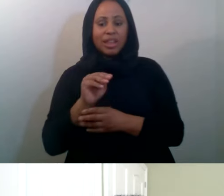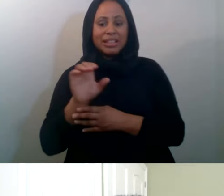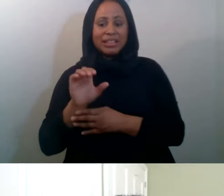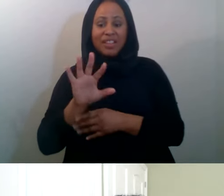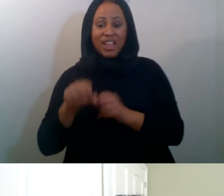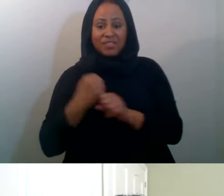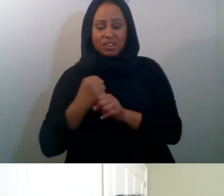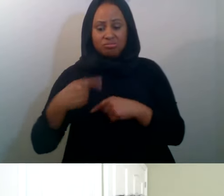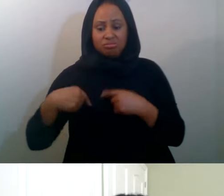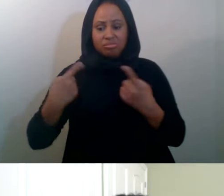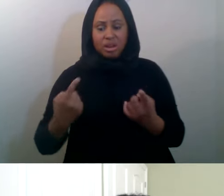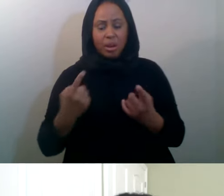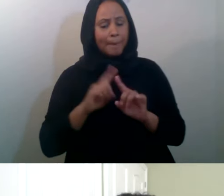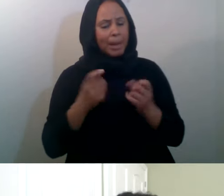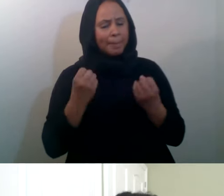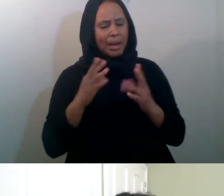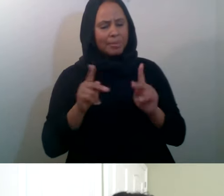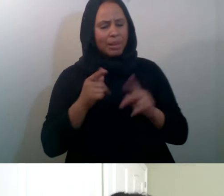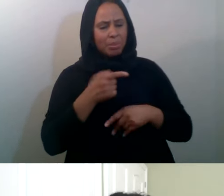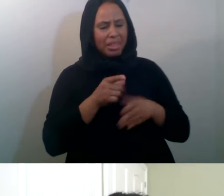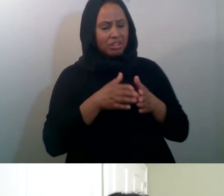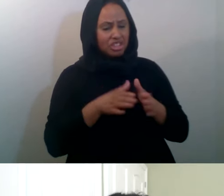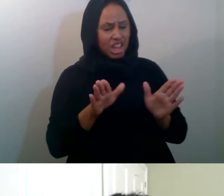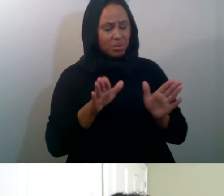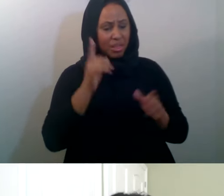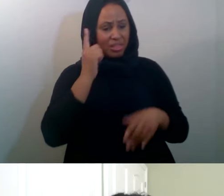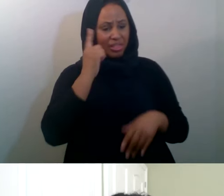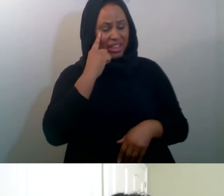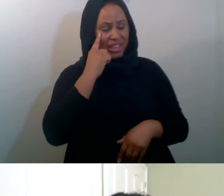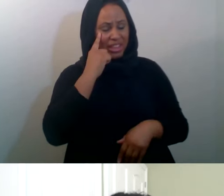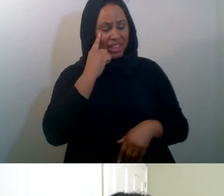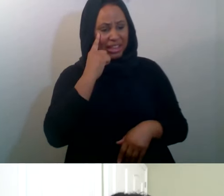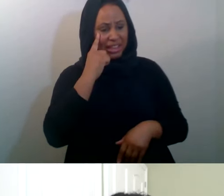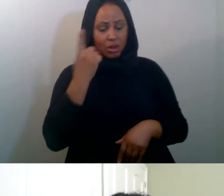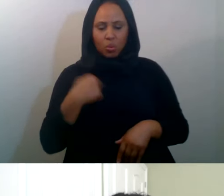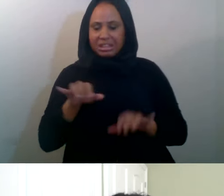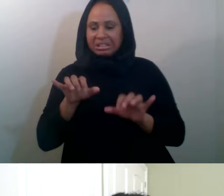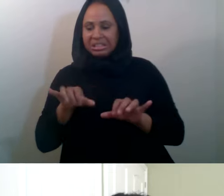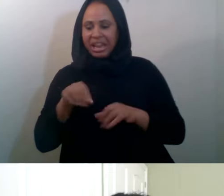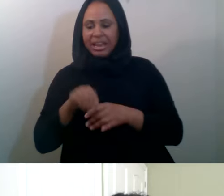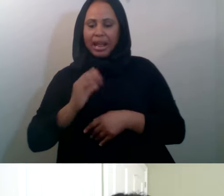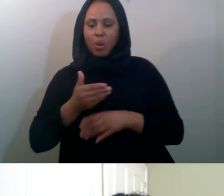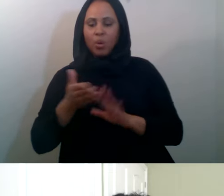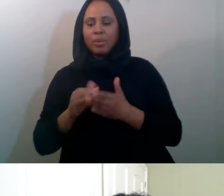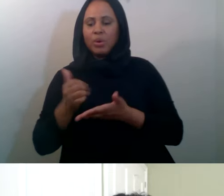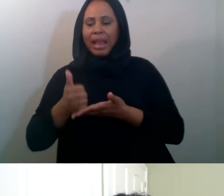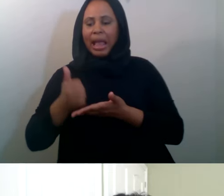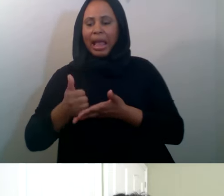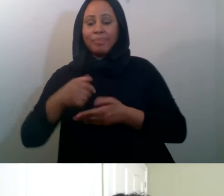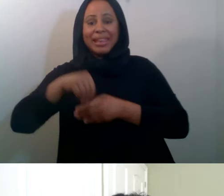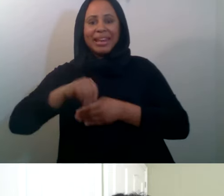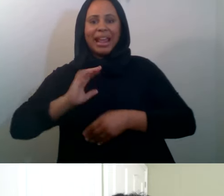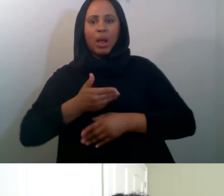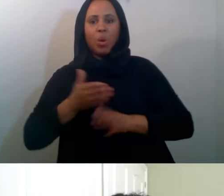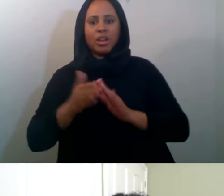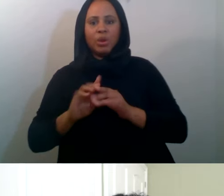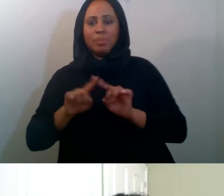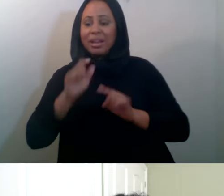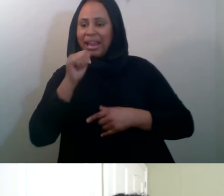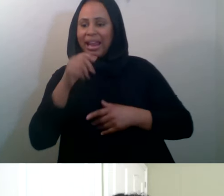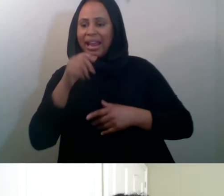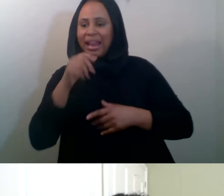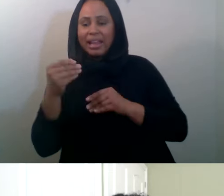they're, the misconception is that we're not coming out of our community. And that's something, obviously, that, you know, we want to make sure that we are